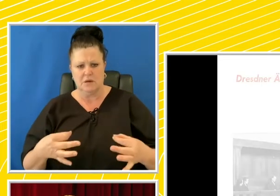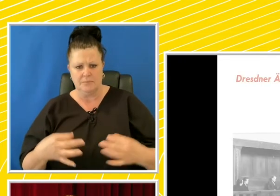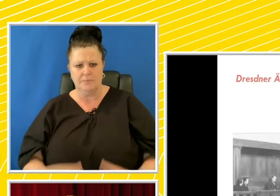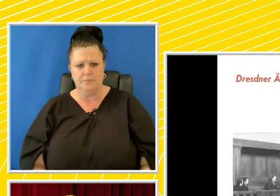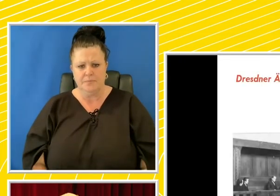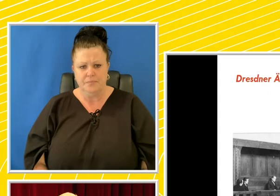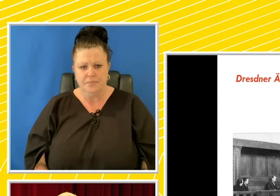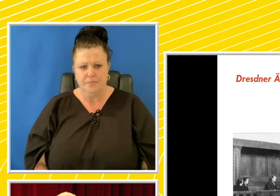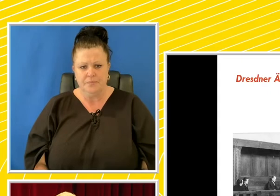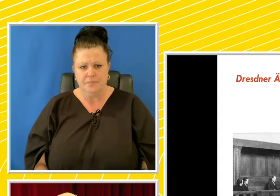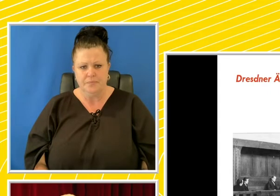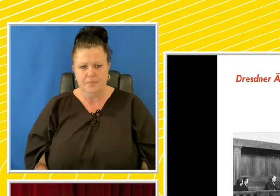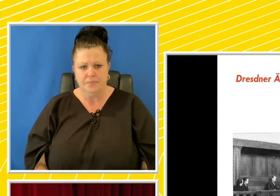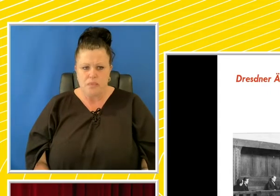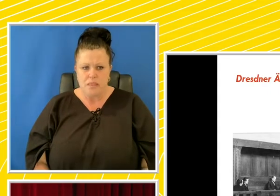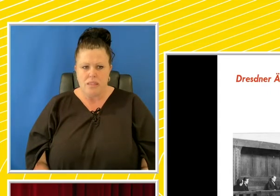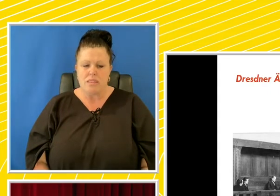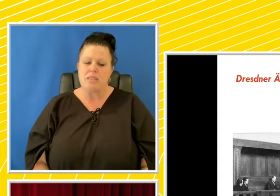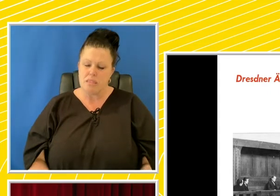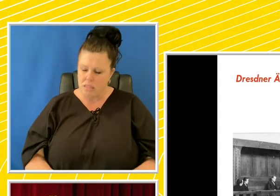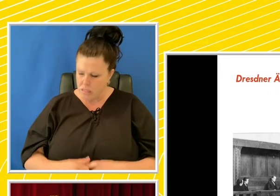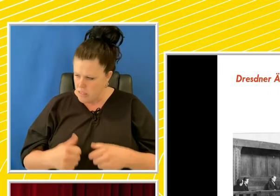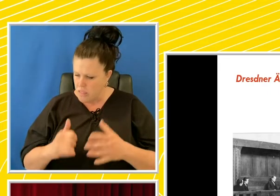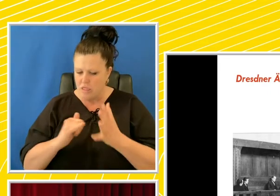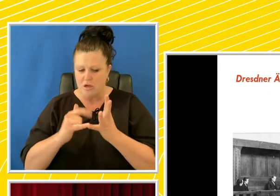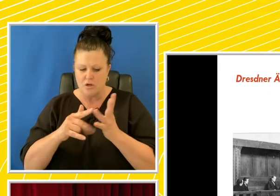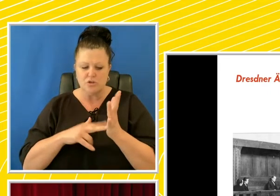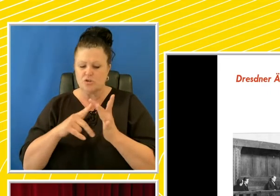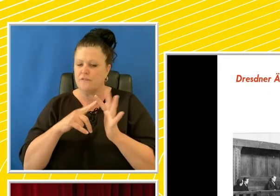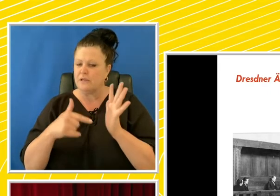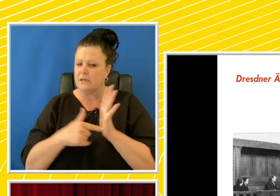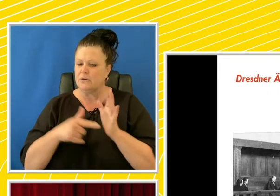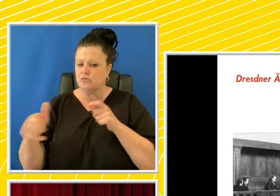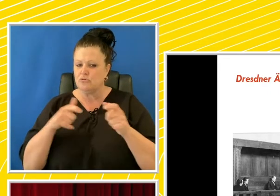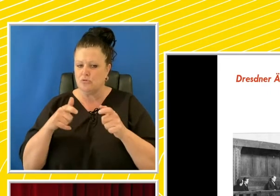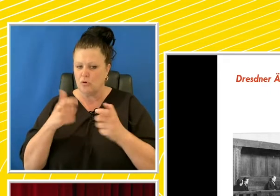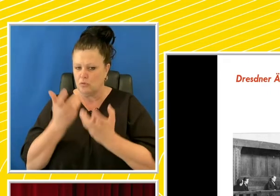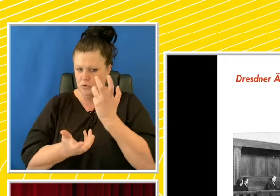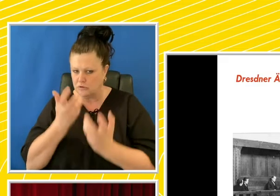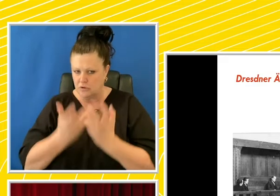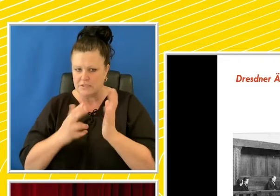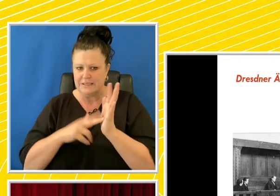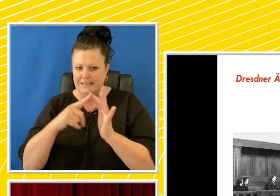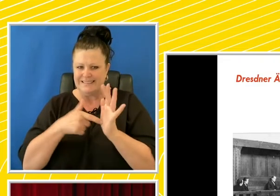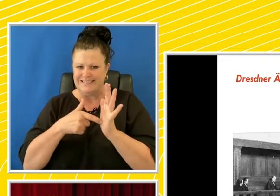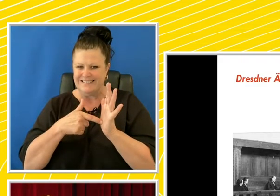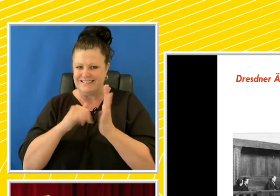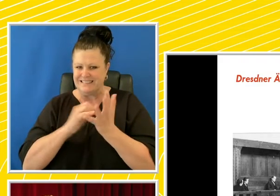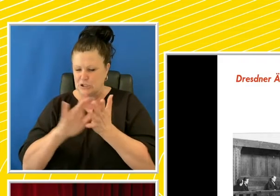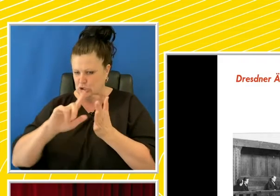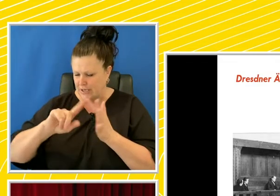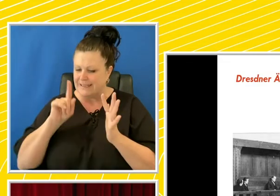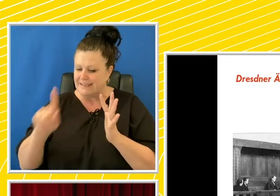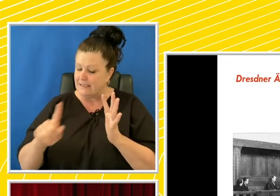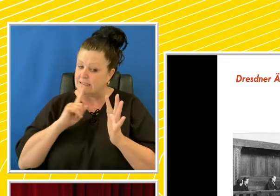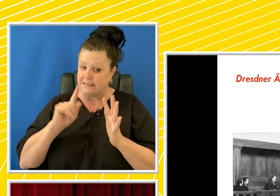In the parallel Soviet-controlled universe, one of the leaders of Axion T4, Hermann Paul Nietzsche, contended in his trial